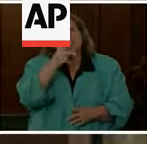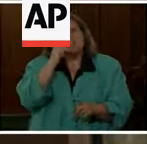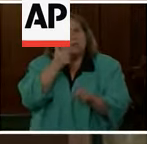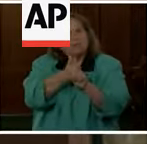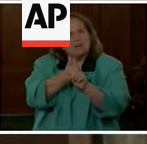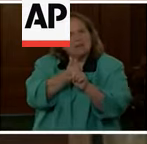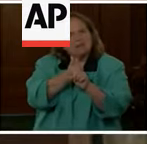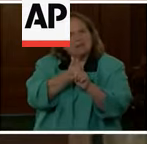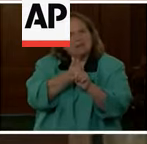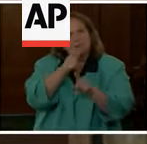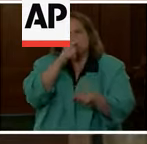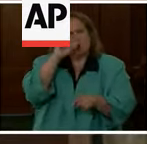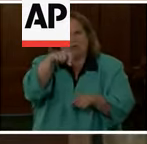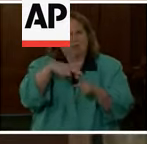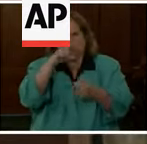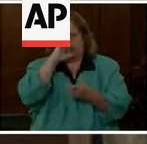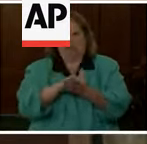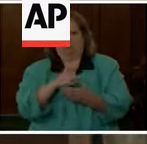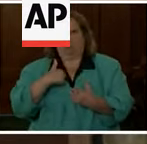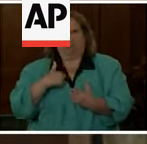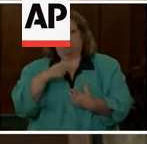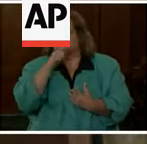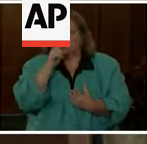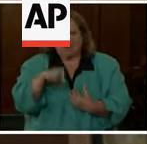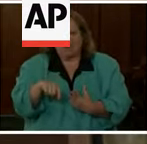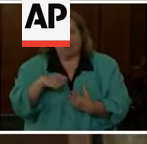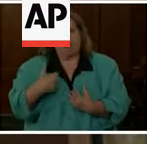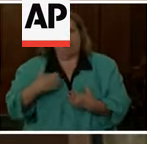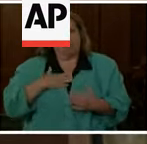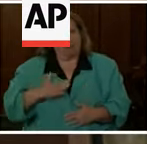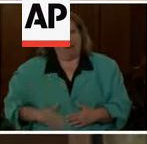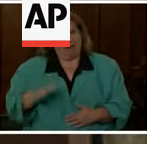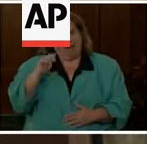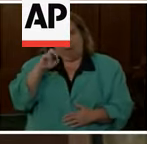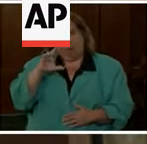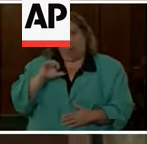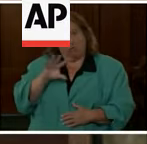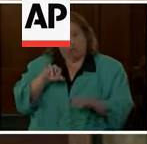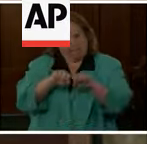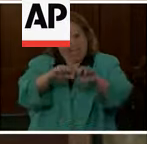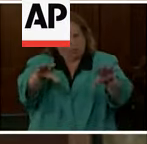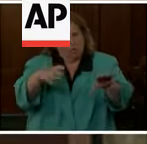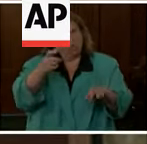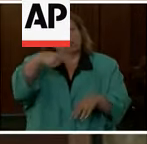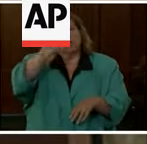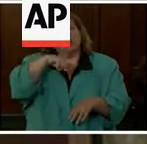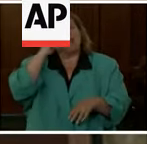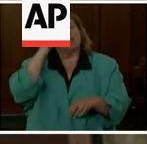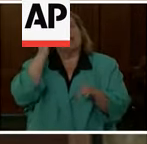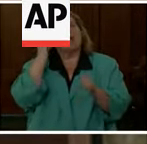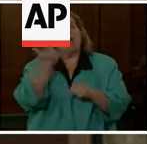shouldn't have to just believe me. That's why I want to get that body camera footage out. I think everybody else does too.